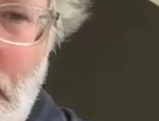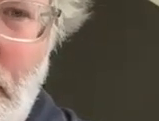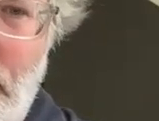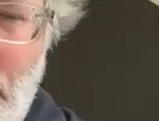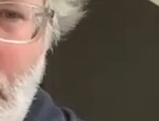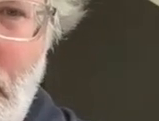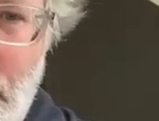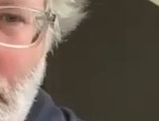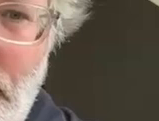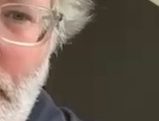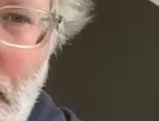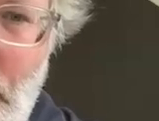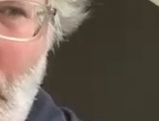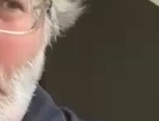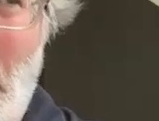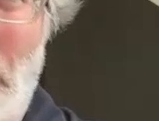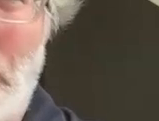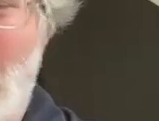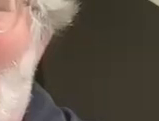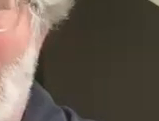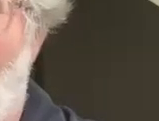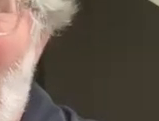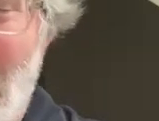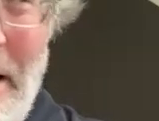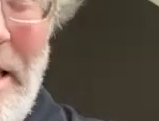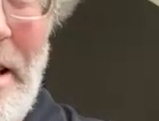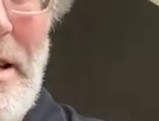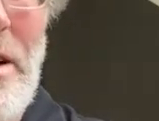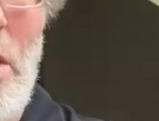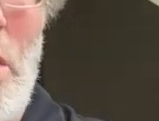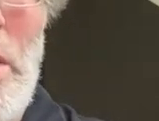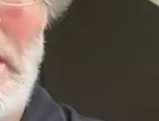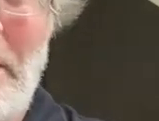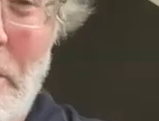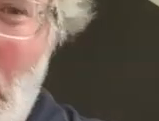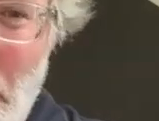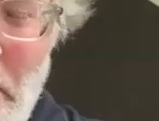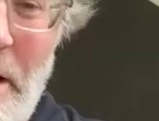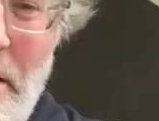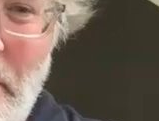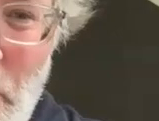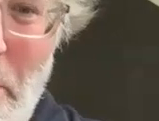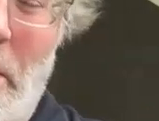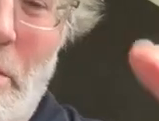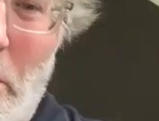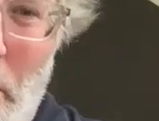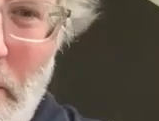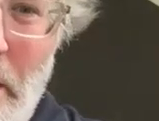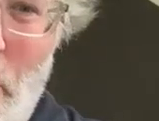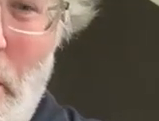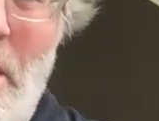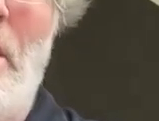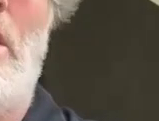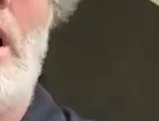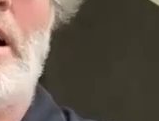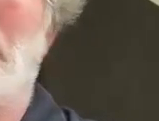recognition that reality all right also worth i would just add the organizations represented in this webinar and who are part